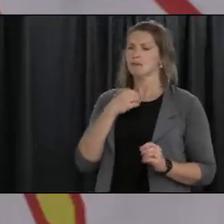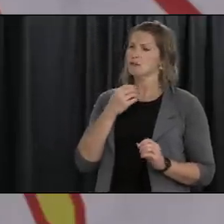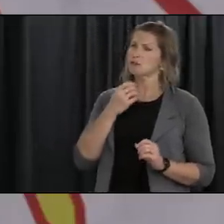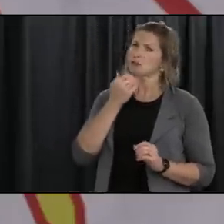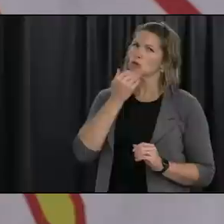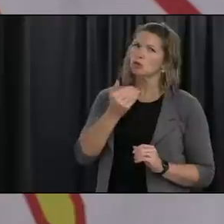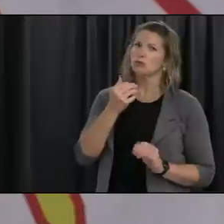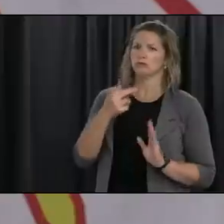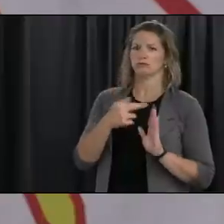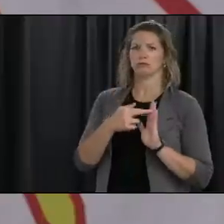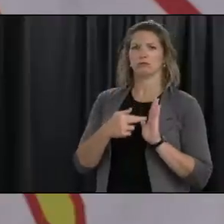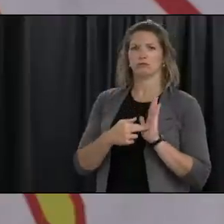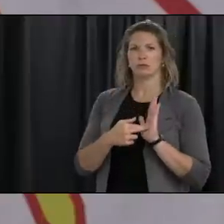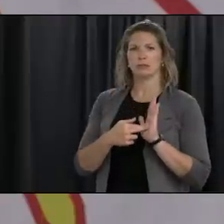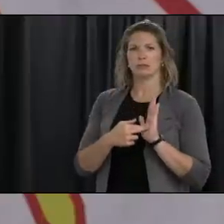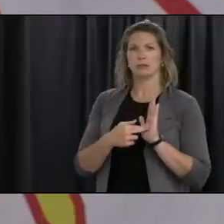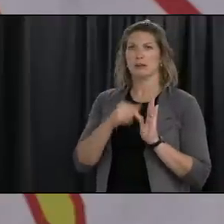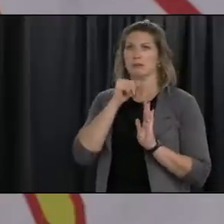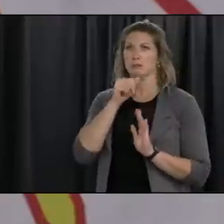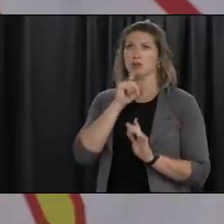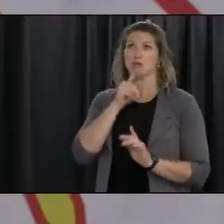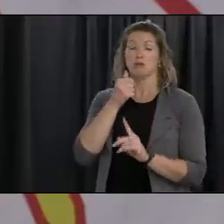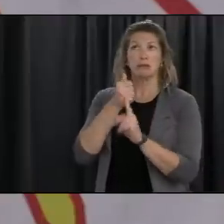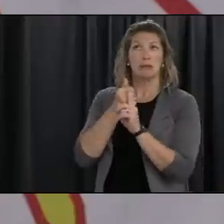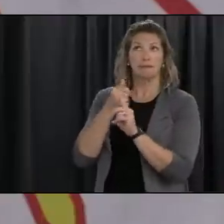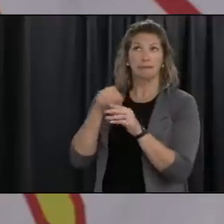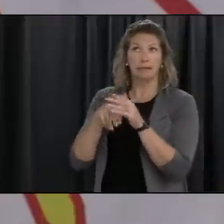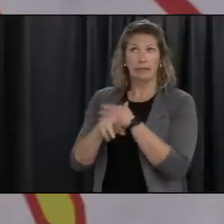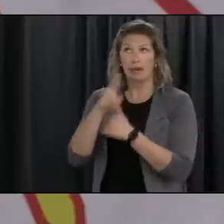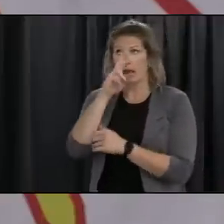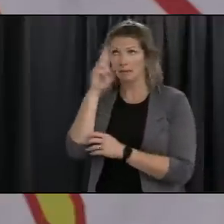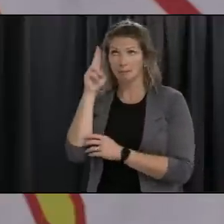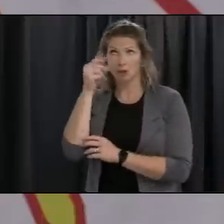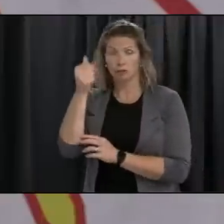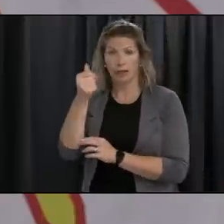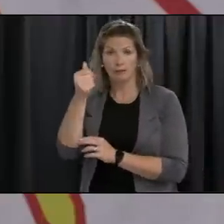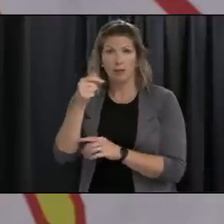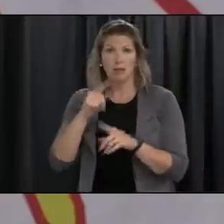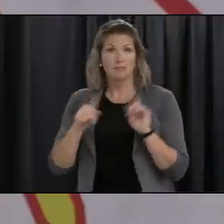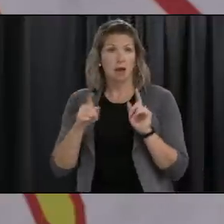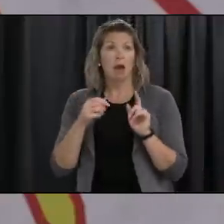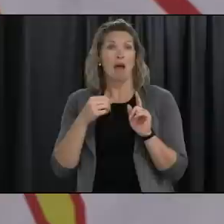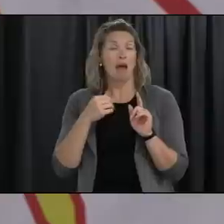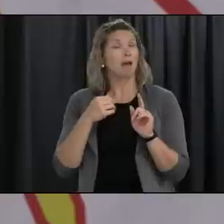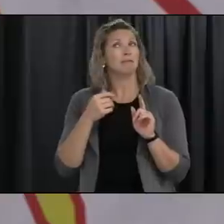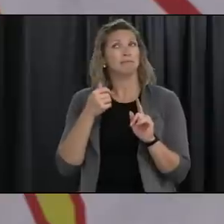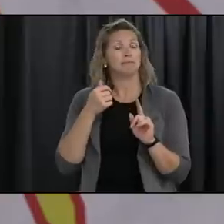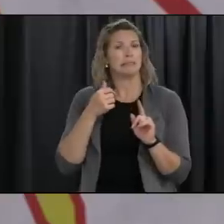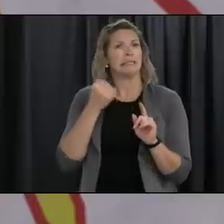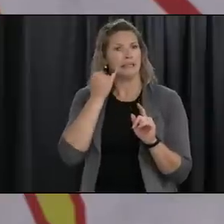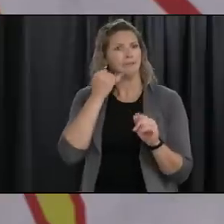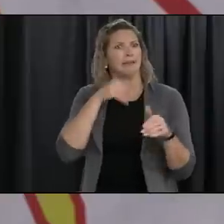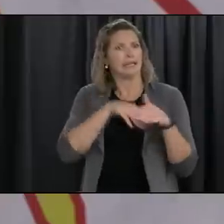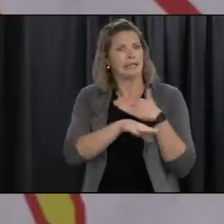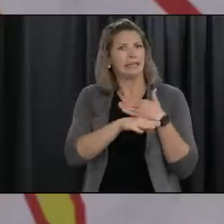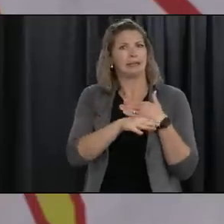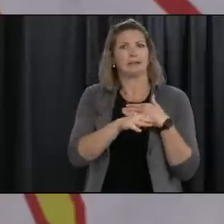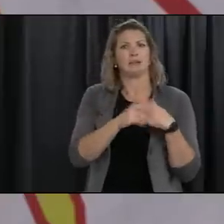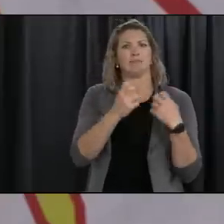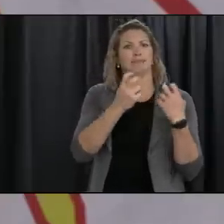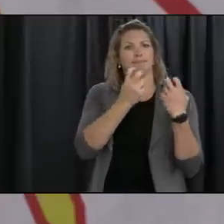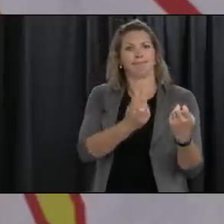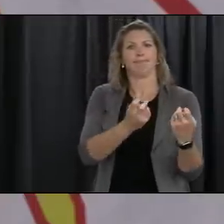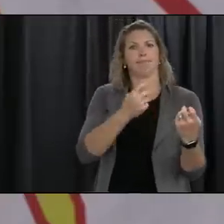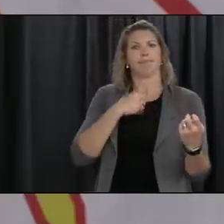as you know and if i don't know if you visited a health care uh facility recently but there's uh stringent controls within the health care facility which all health care